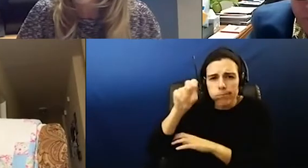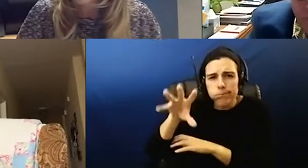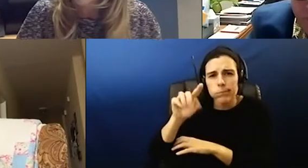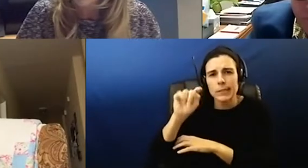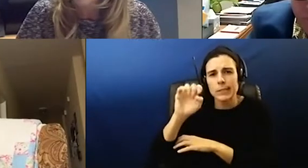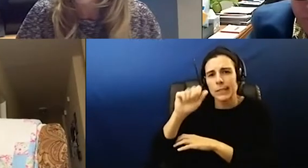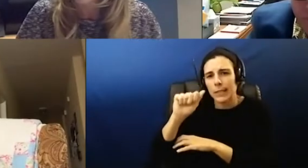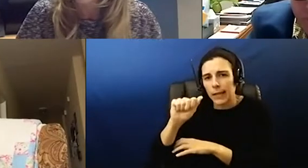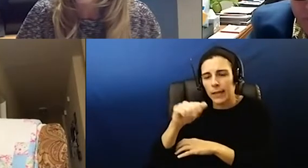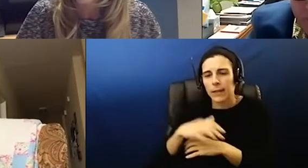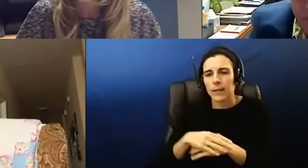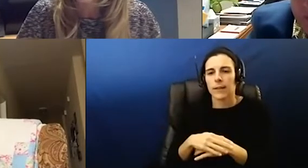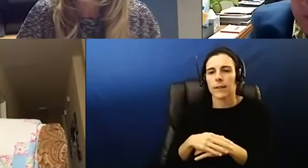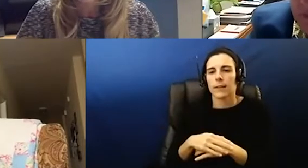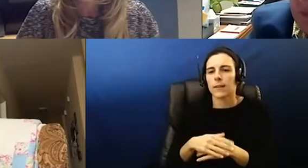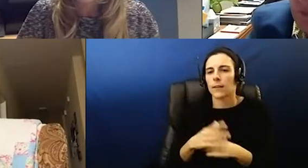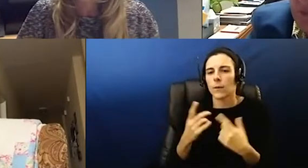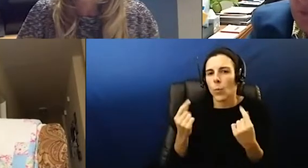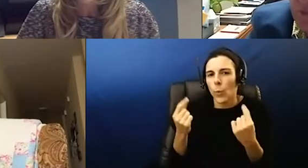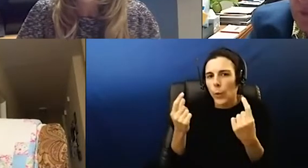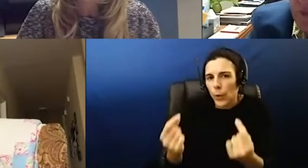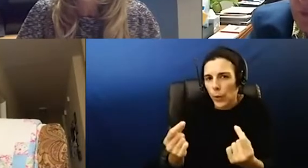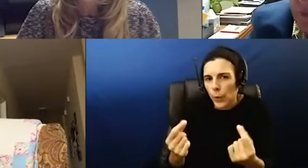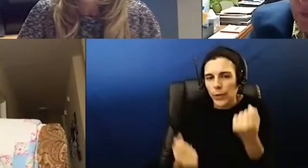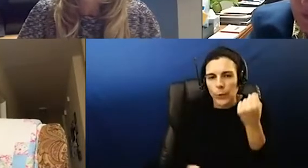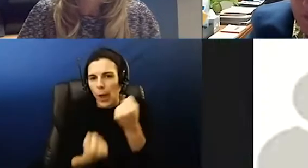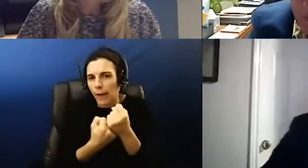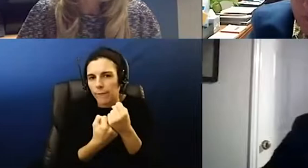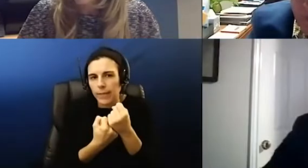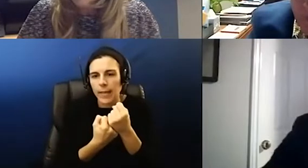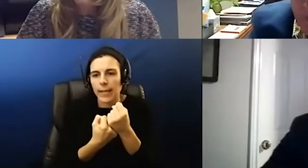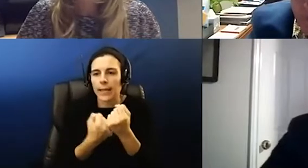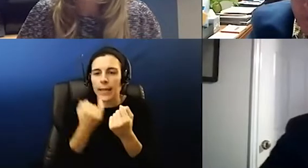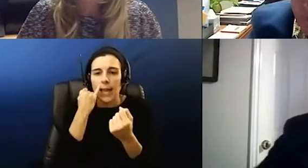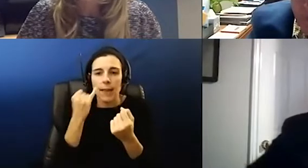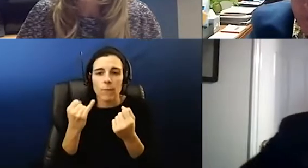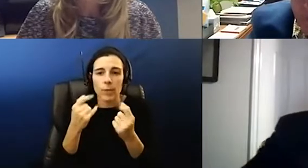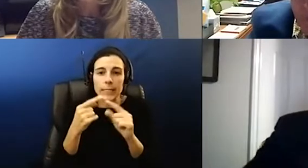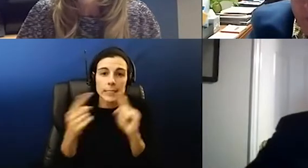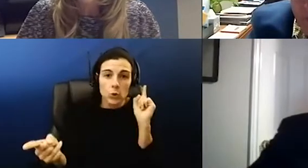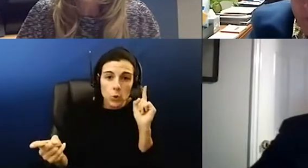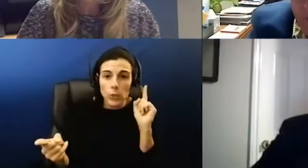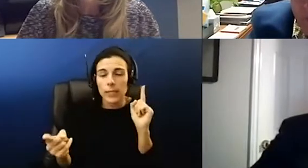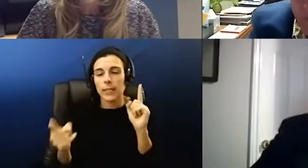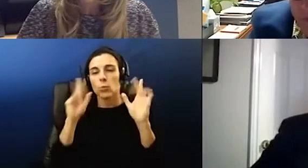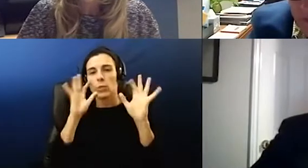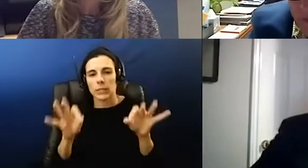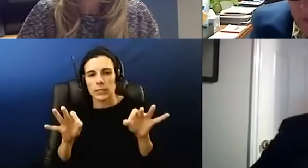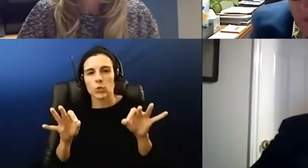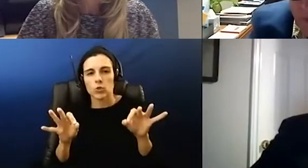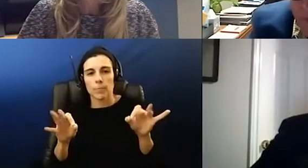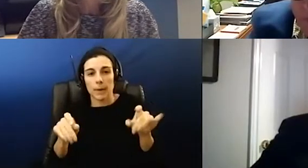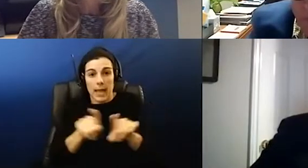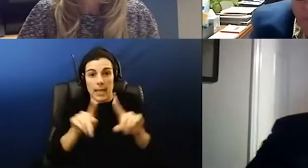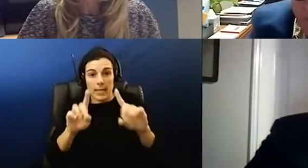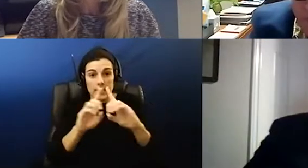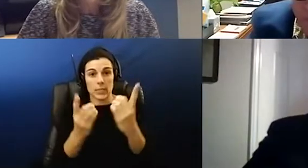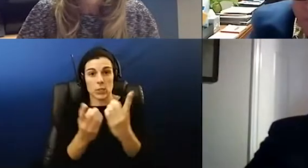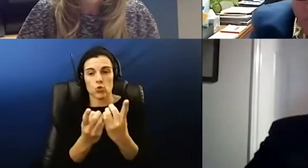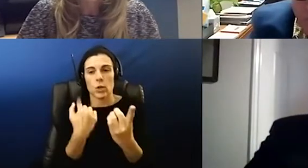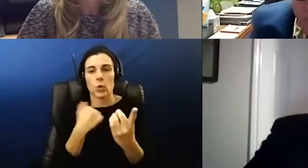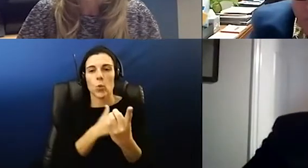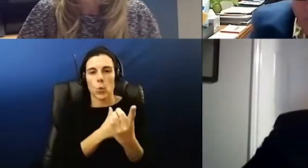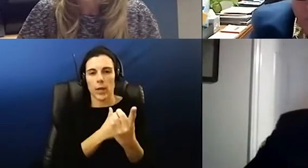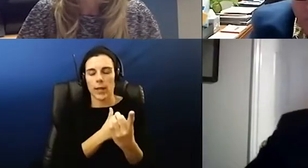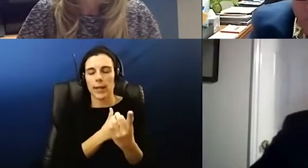answered asking what's being done to advocate um if we disagree with decisions and as i said as a district um we have